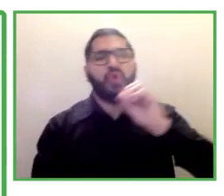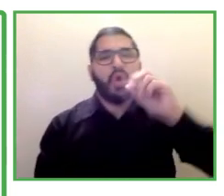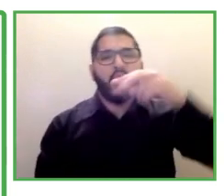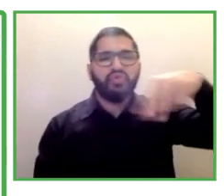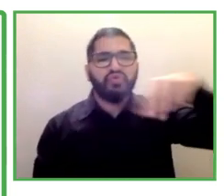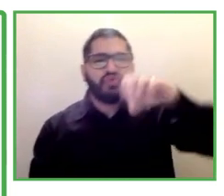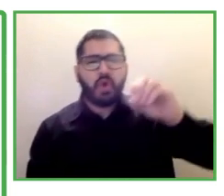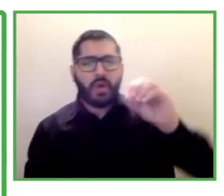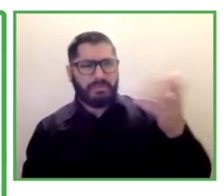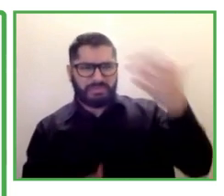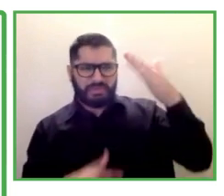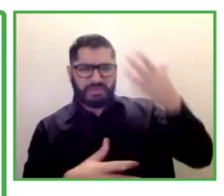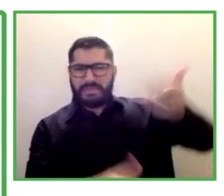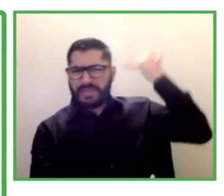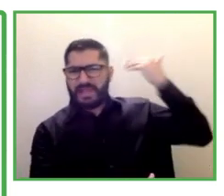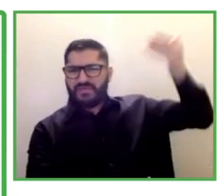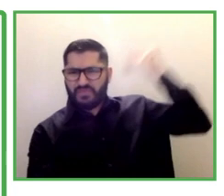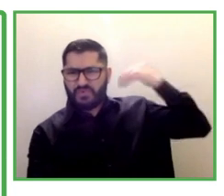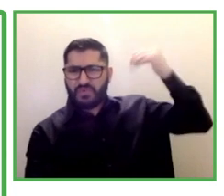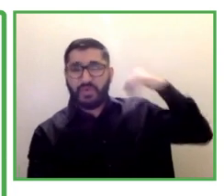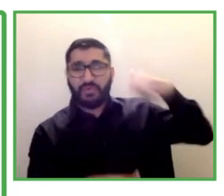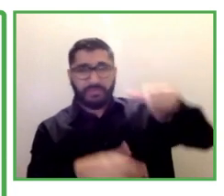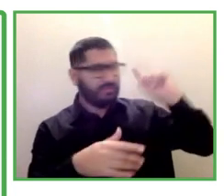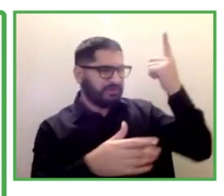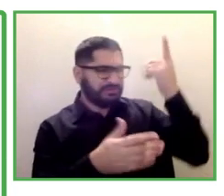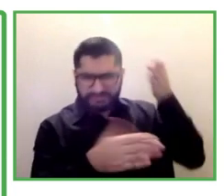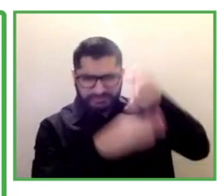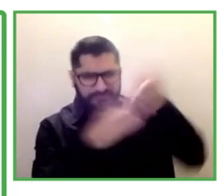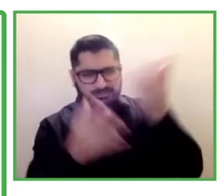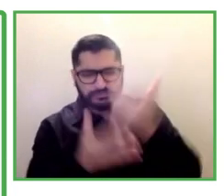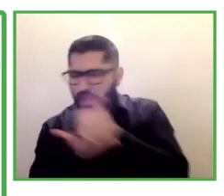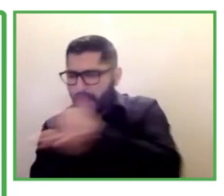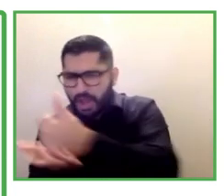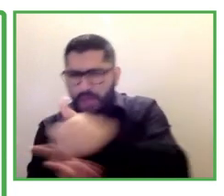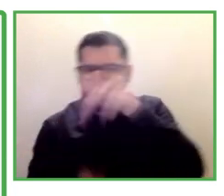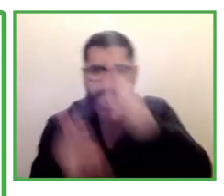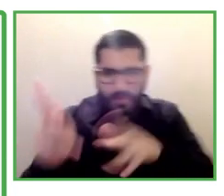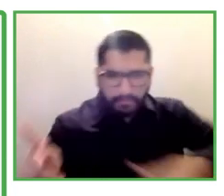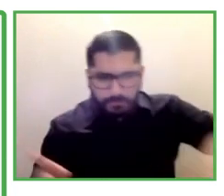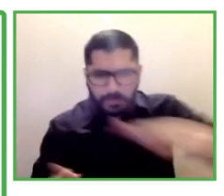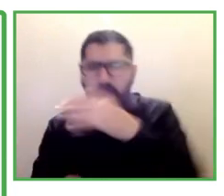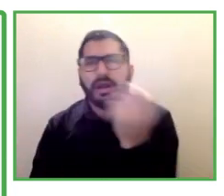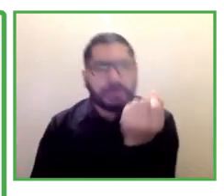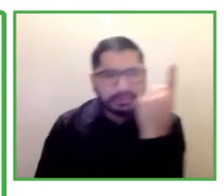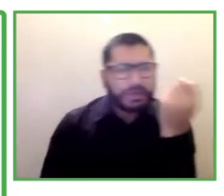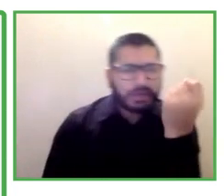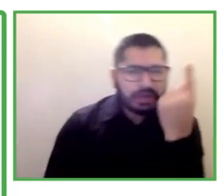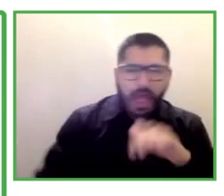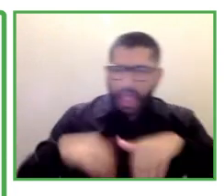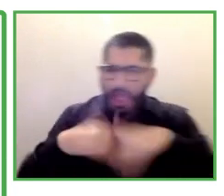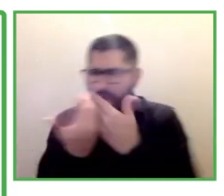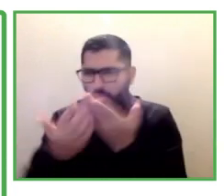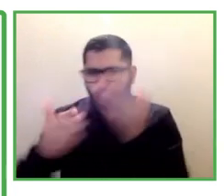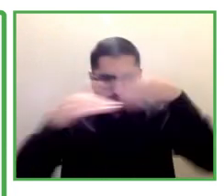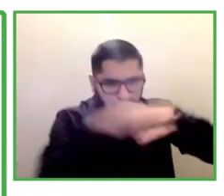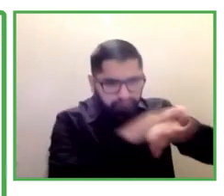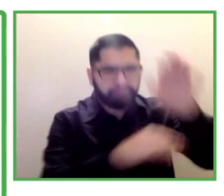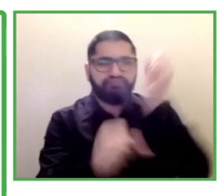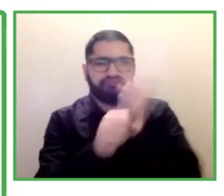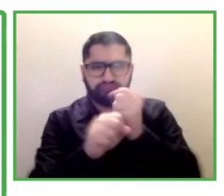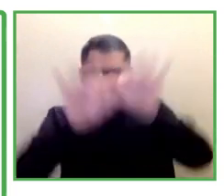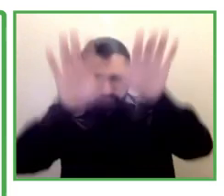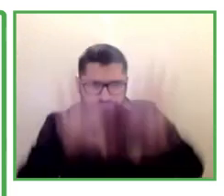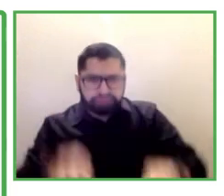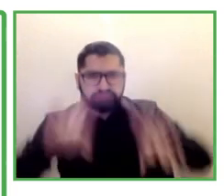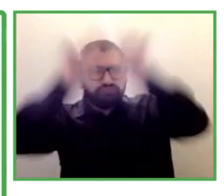our six weeks of lessons through Zoom. That's how we worked with our participants every day and then we hosted